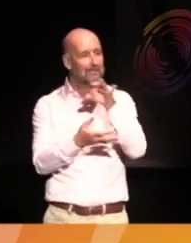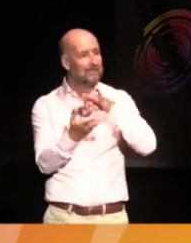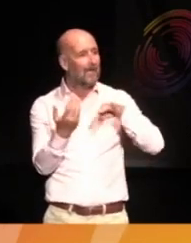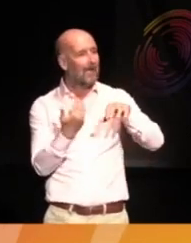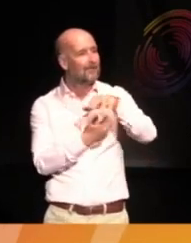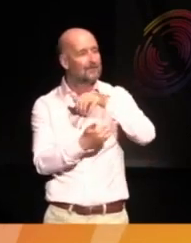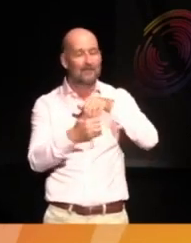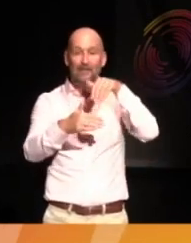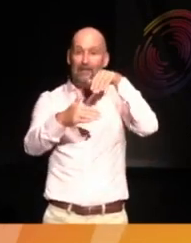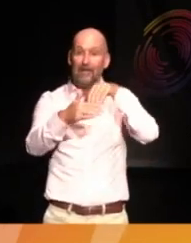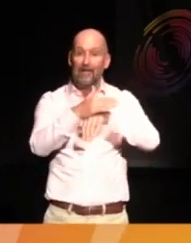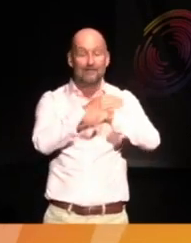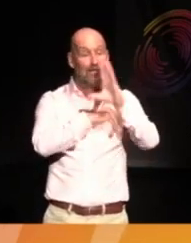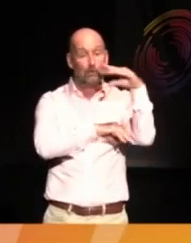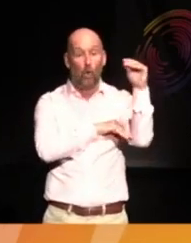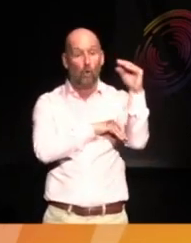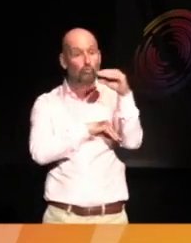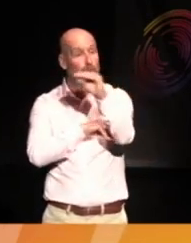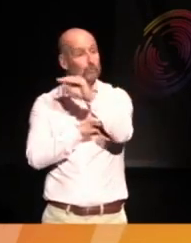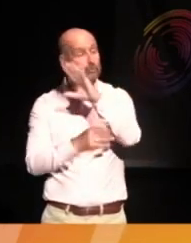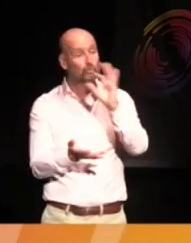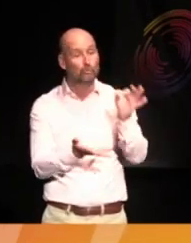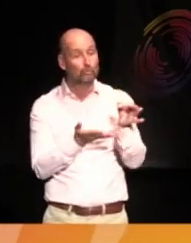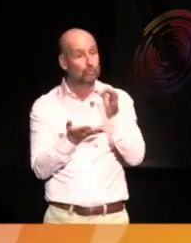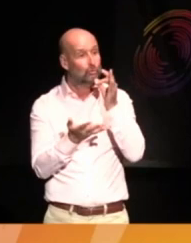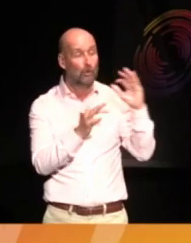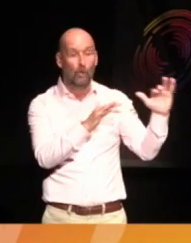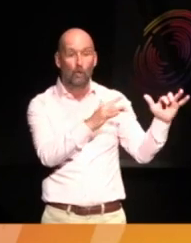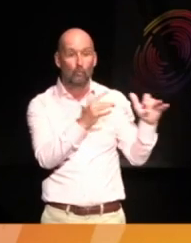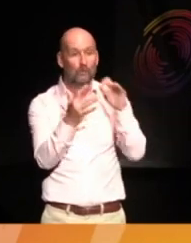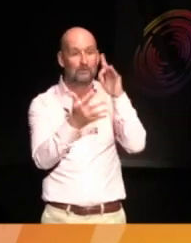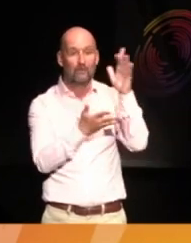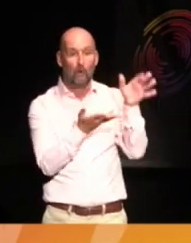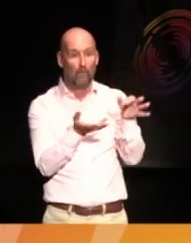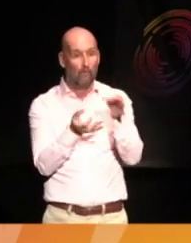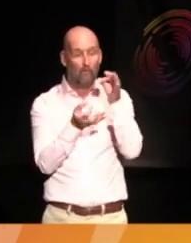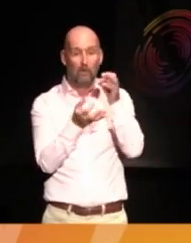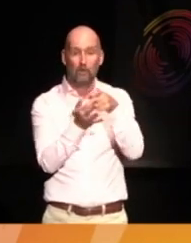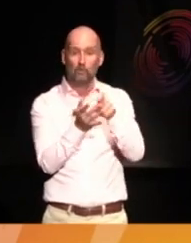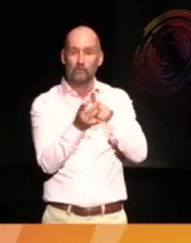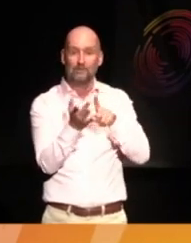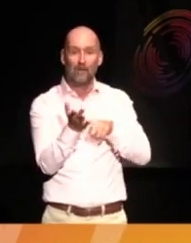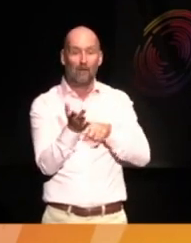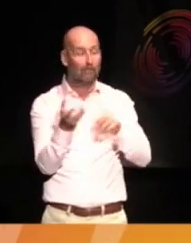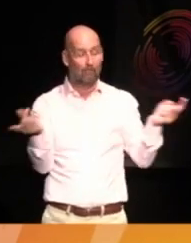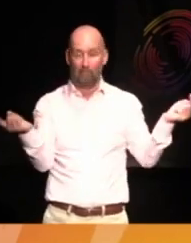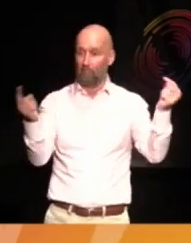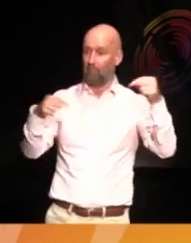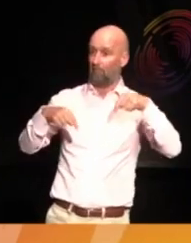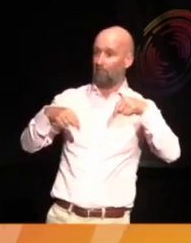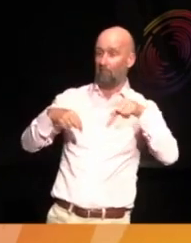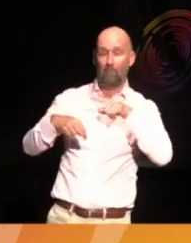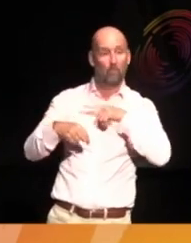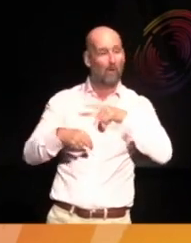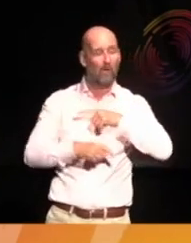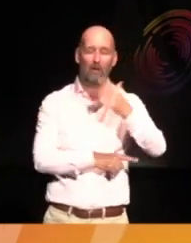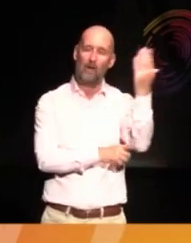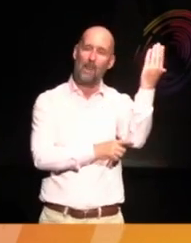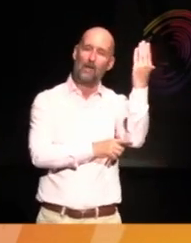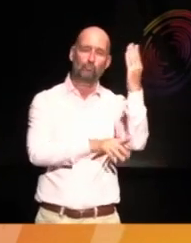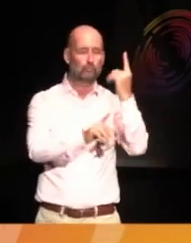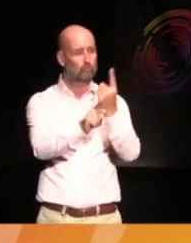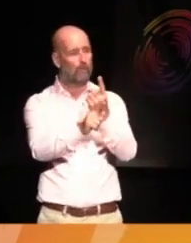ostrich. We are drinking the last ocean from crystal cut glasses. Here I am, lecturing on